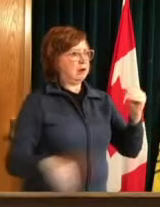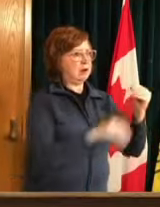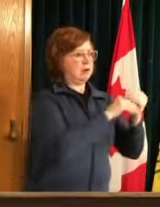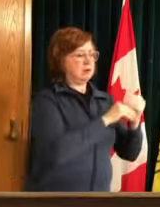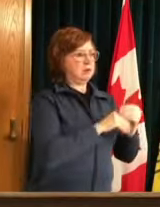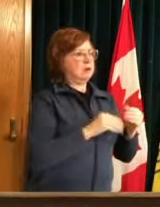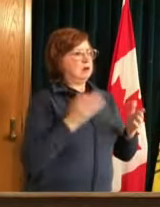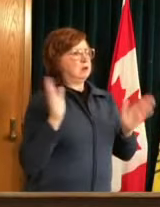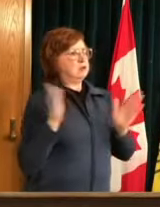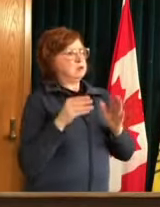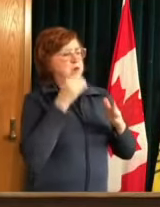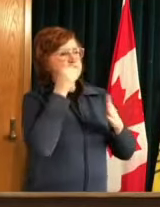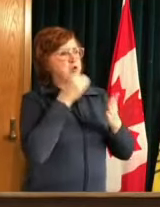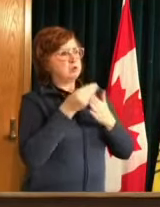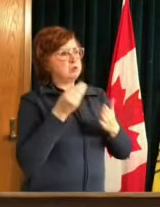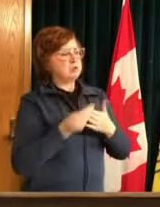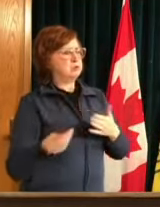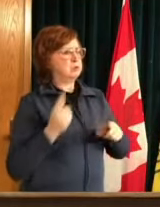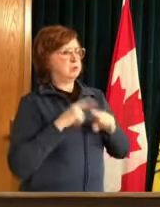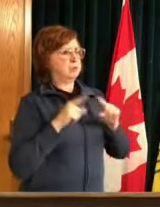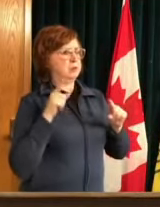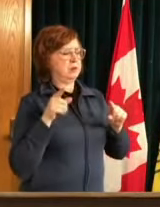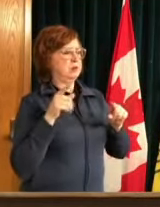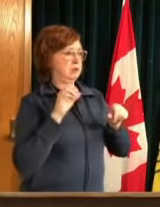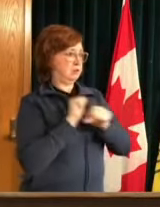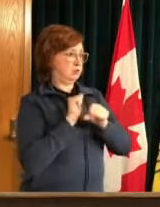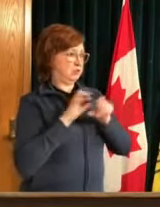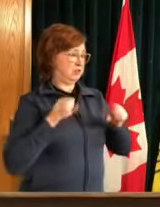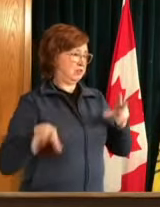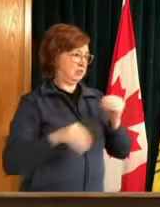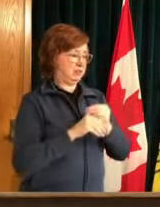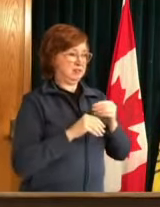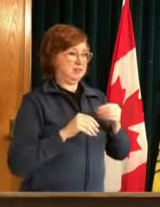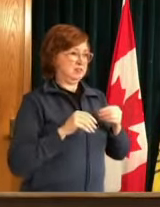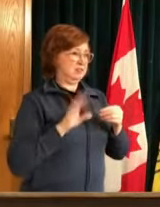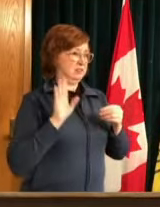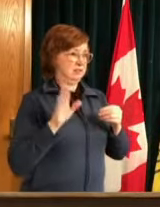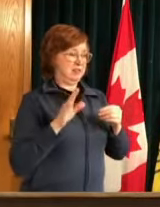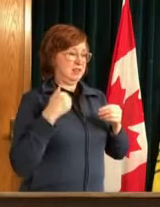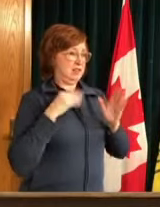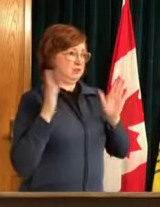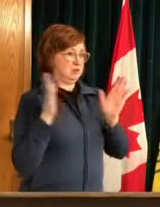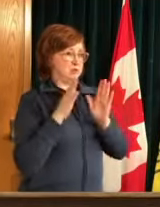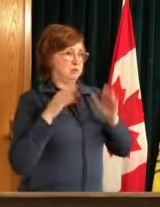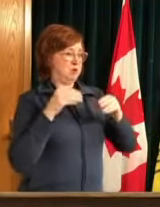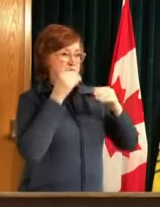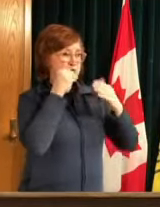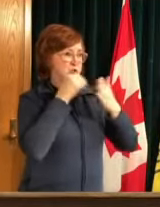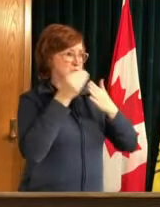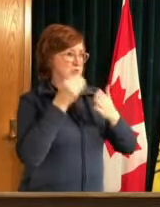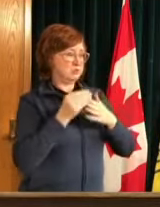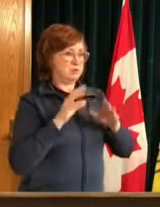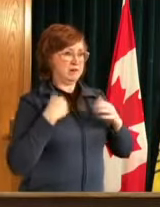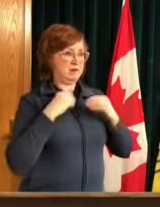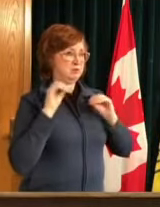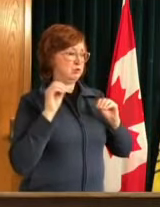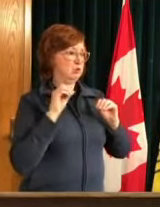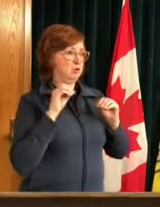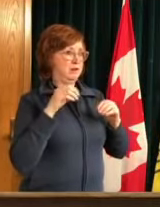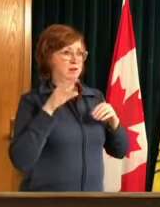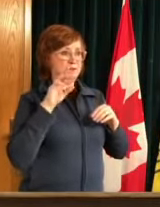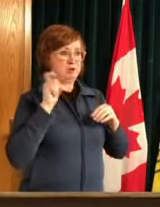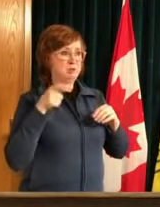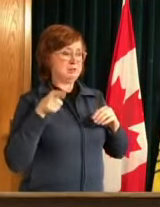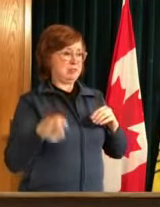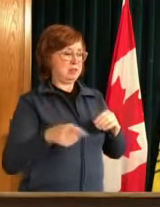store clerks and workers to to the eligibility list even if they're in smaller stores without a pharmacy there's a uh